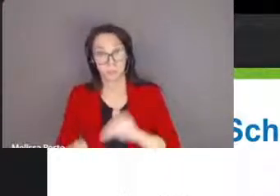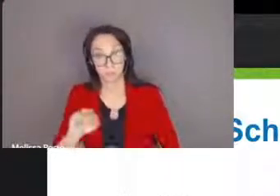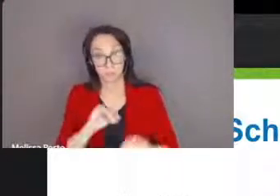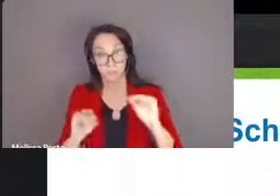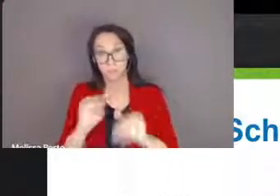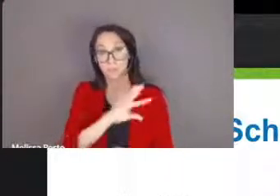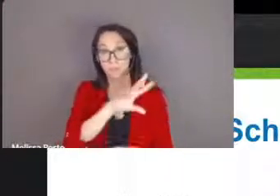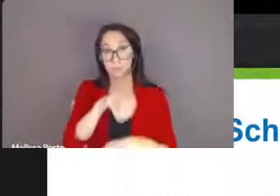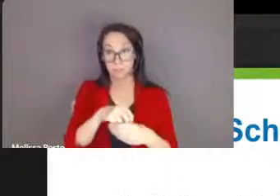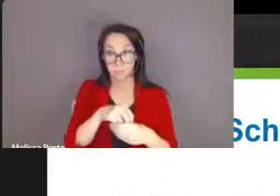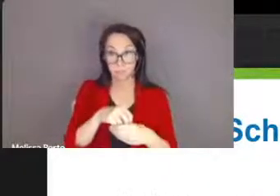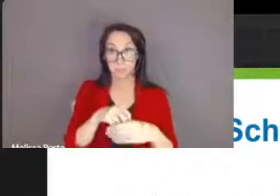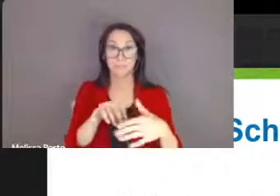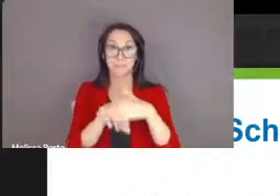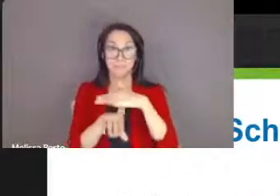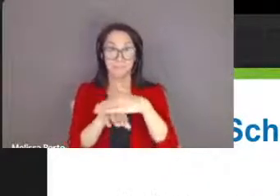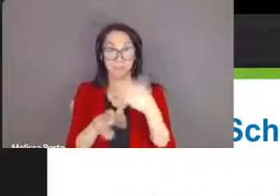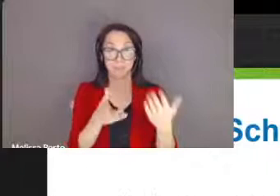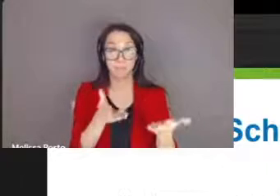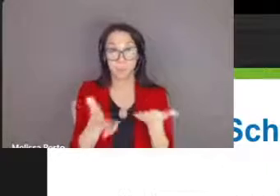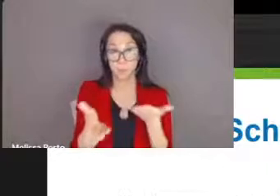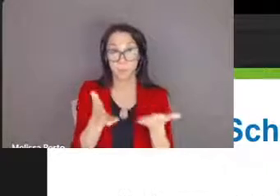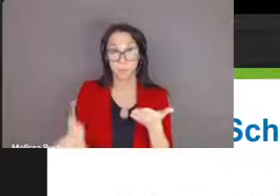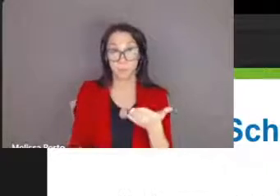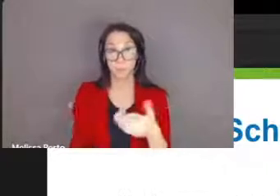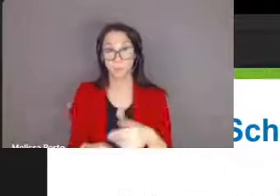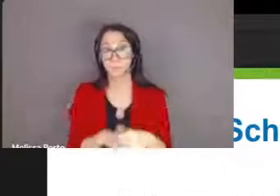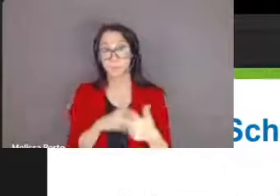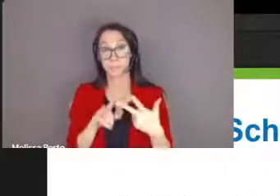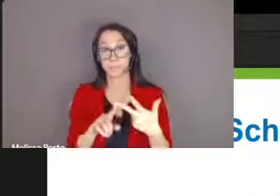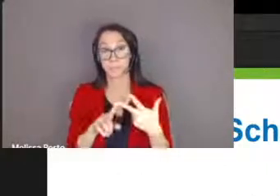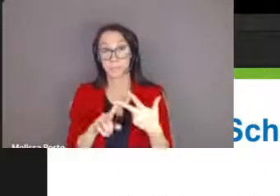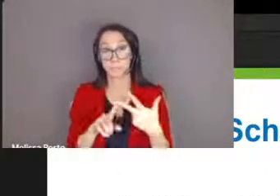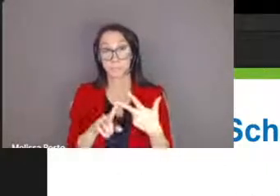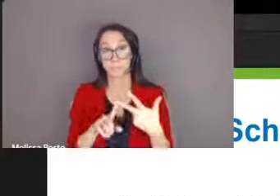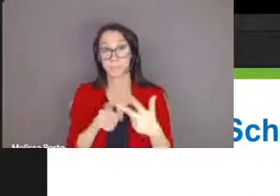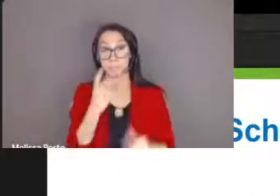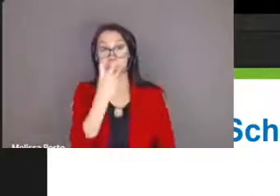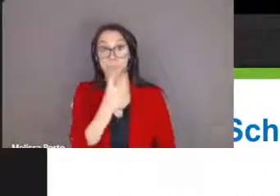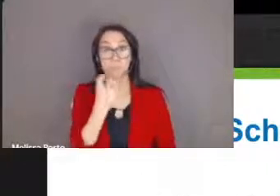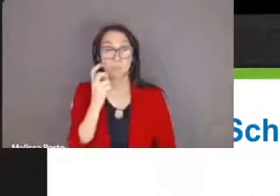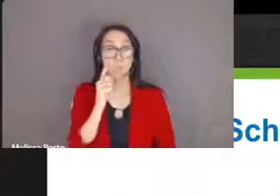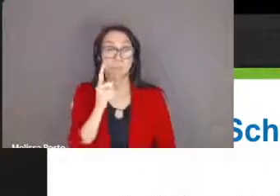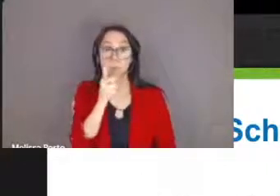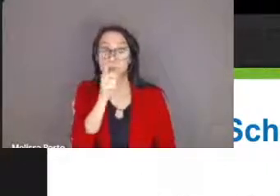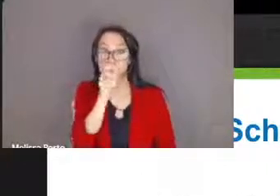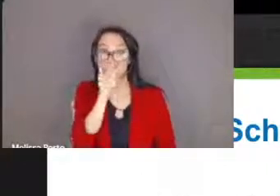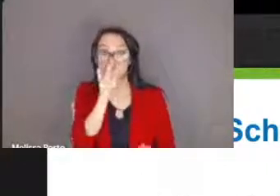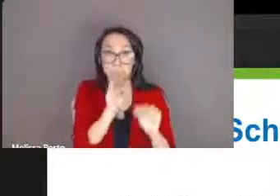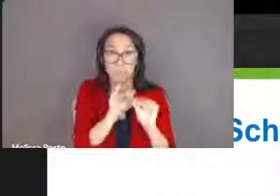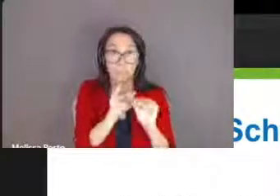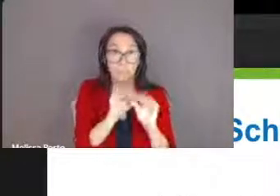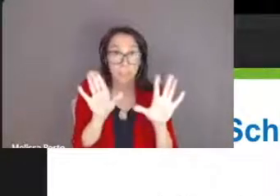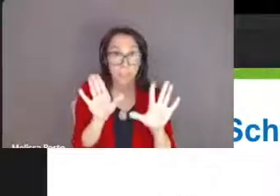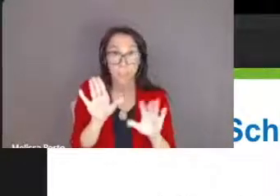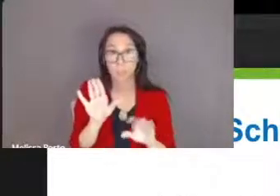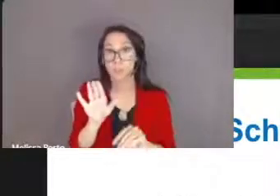speech services include support for articulation fluency and voice disorders